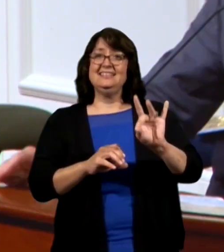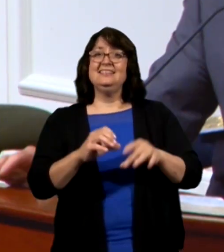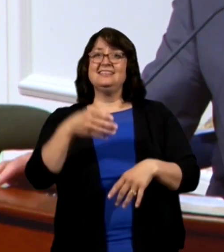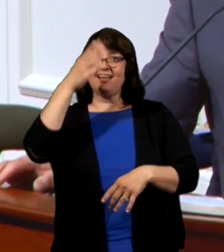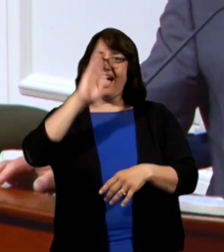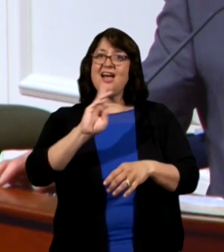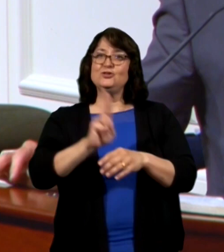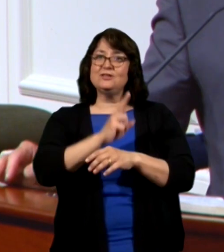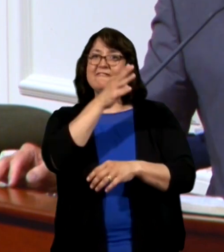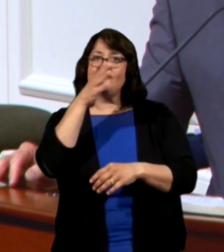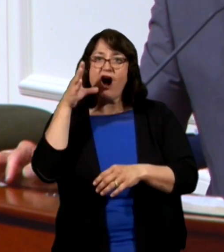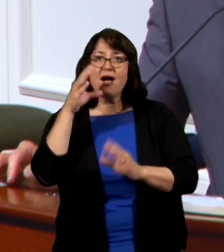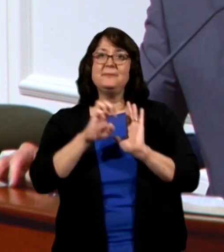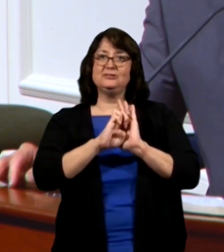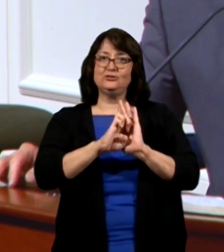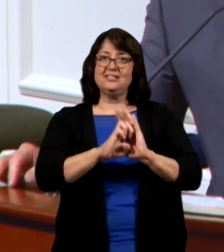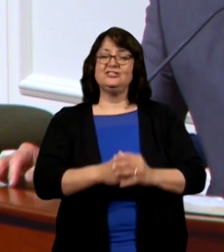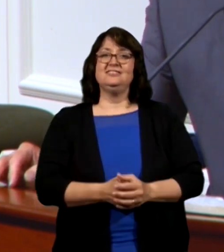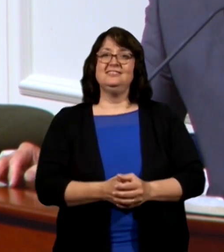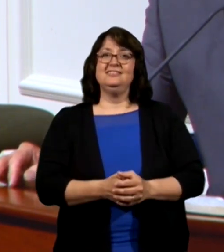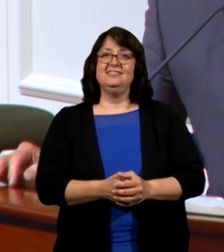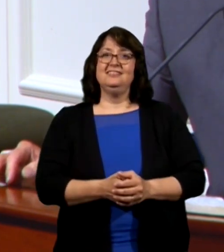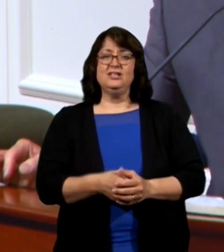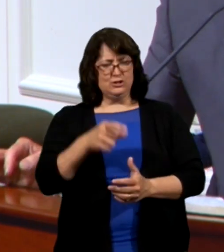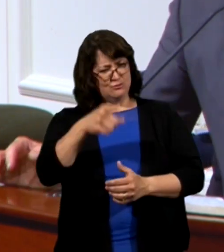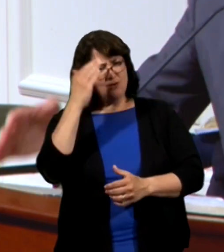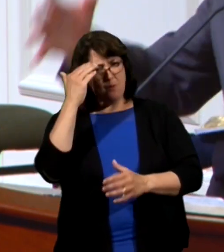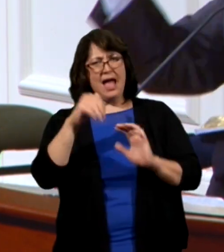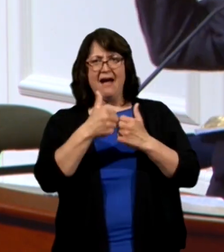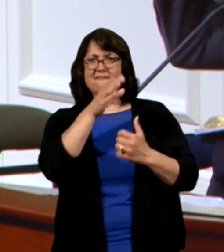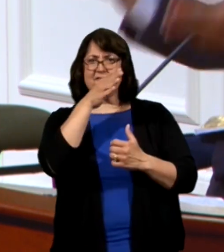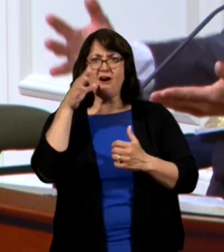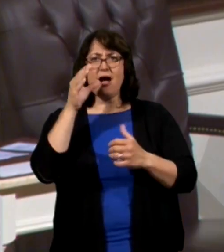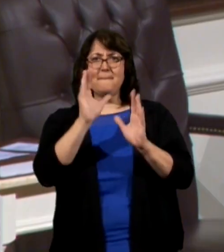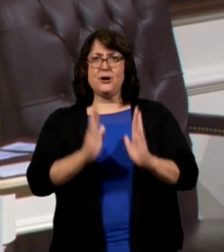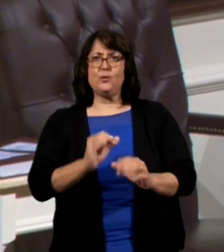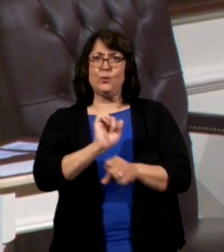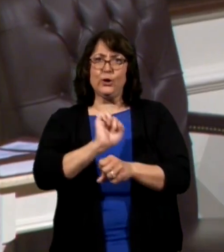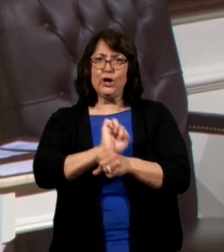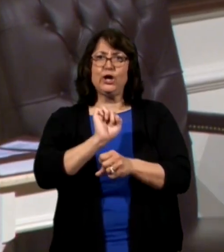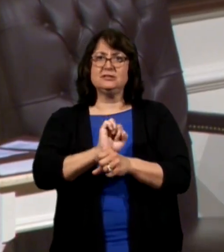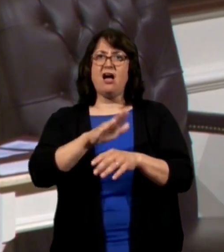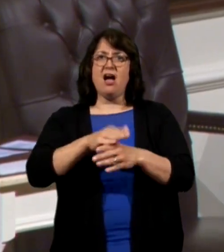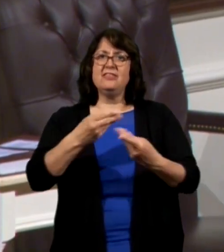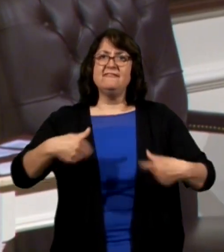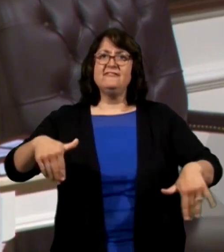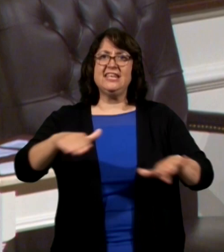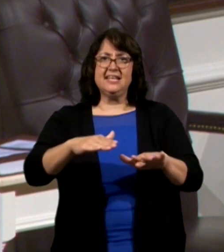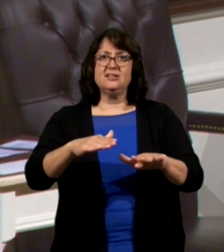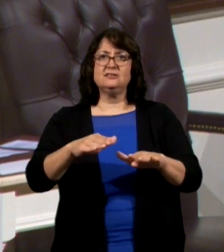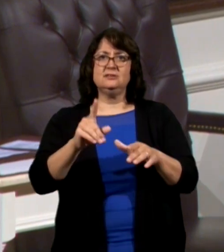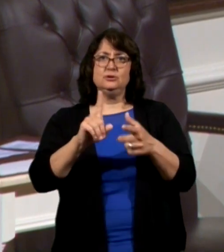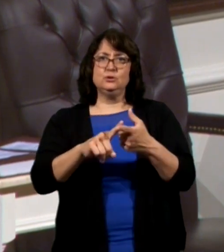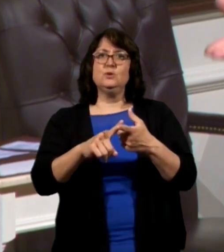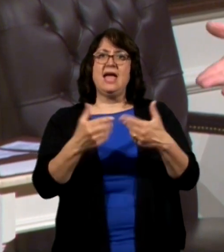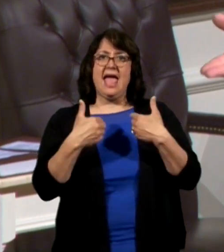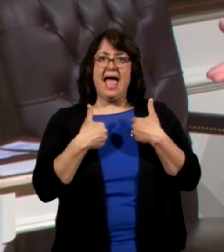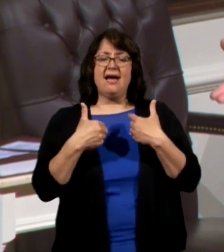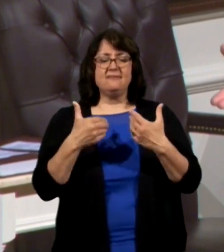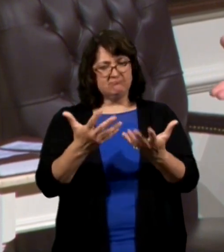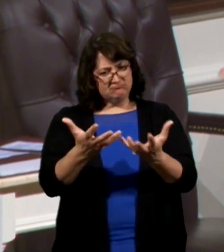uses a farm illustration. He says, you know how a farmer works on his field to get a desired